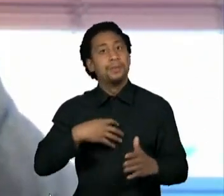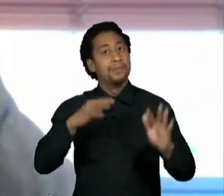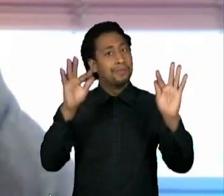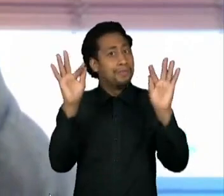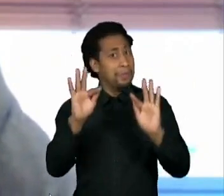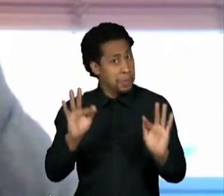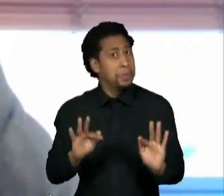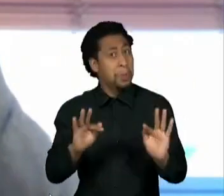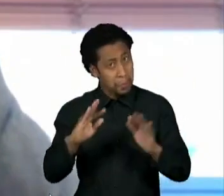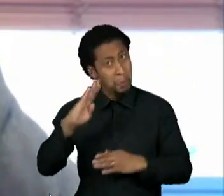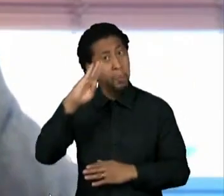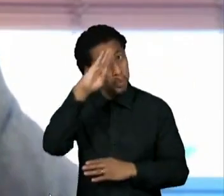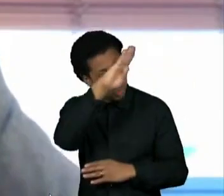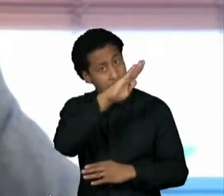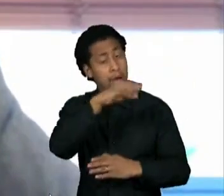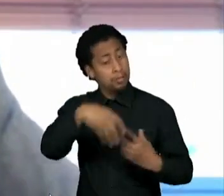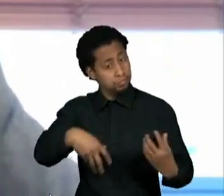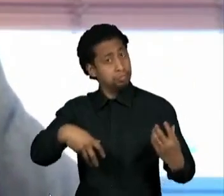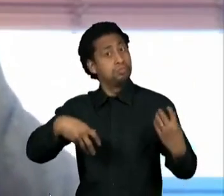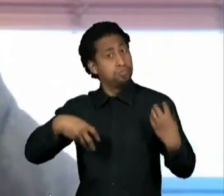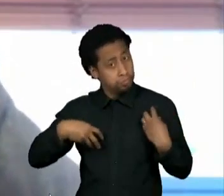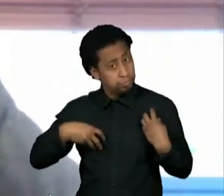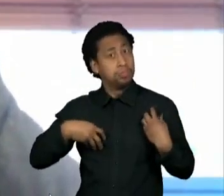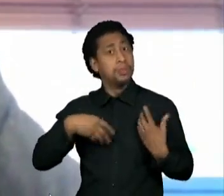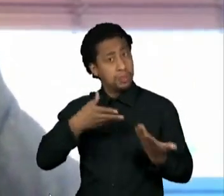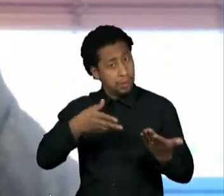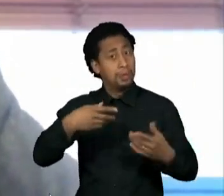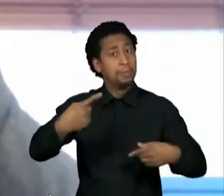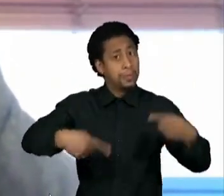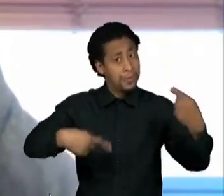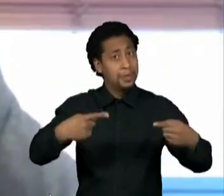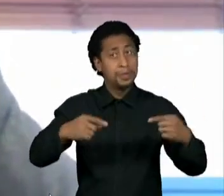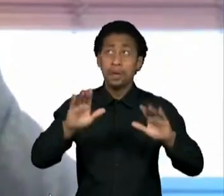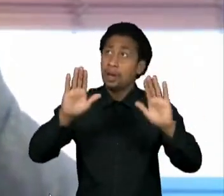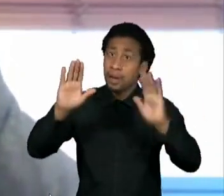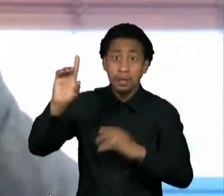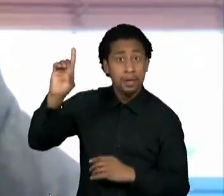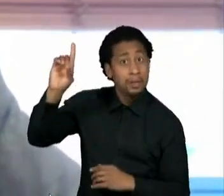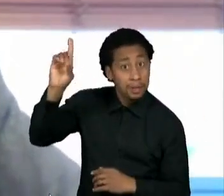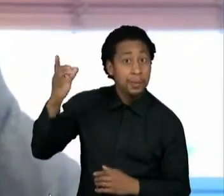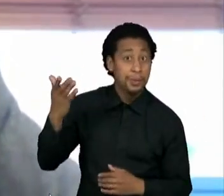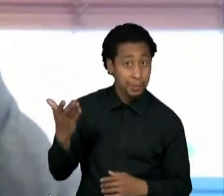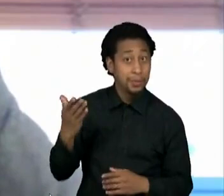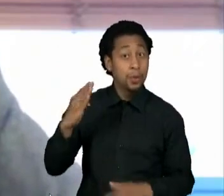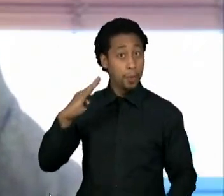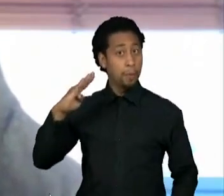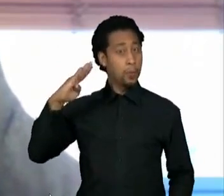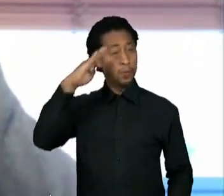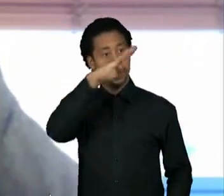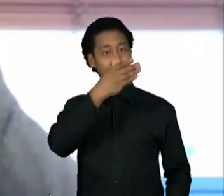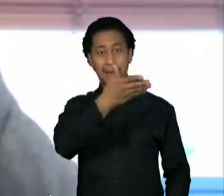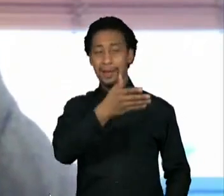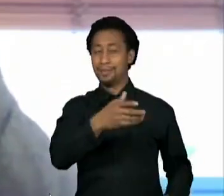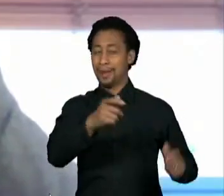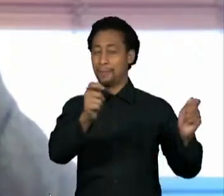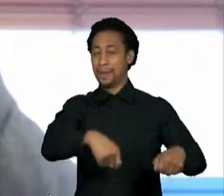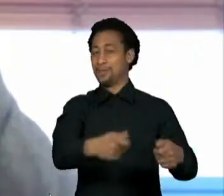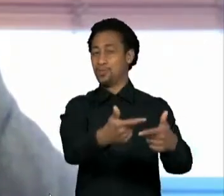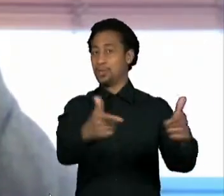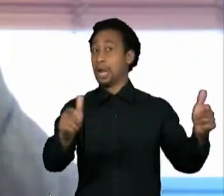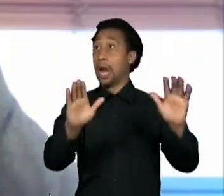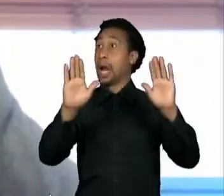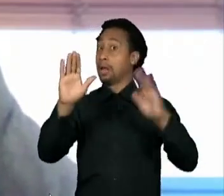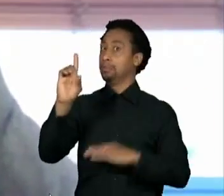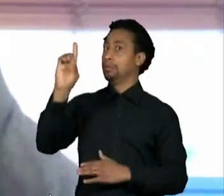happy that he's an inept politician. I think, thank God that Bolsonaro is a pretty inept politician because he